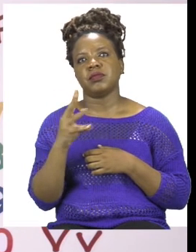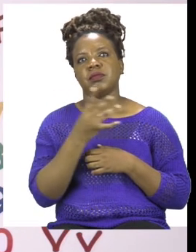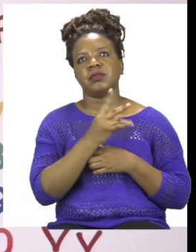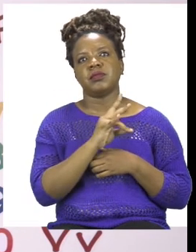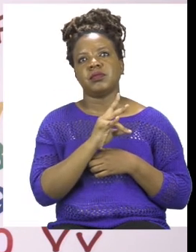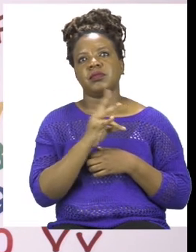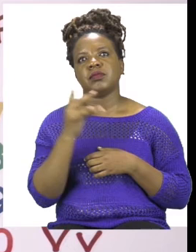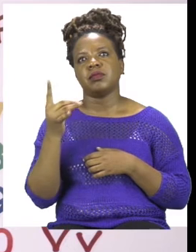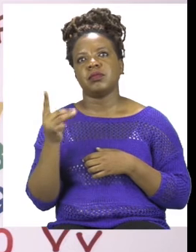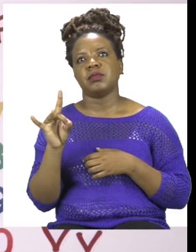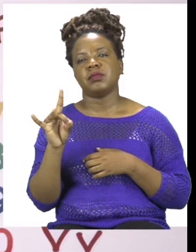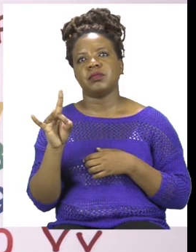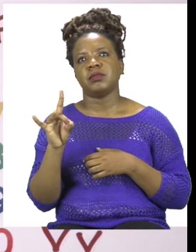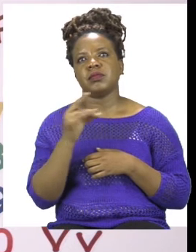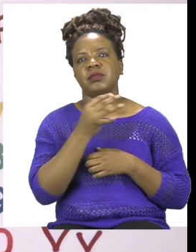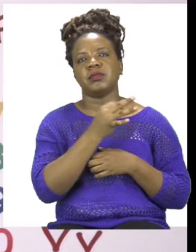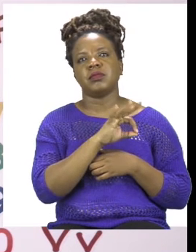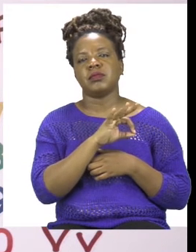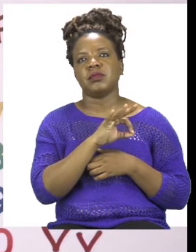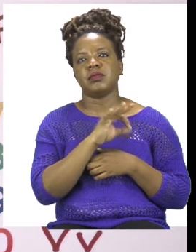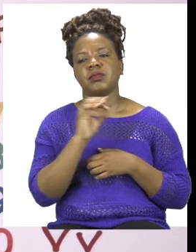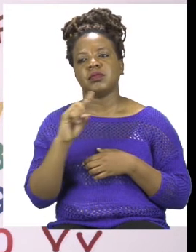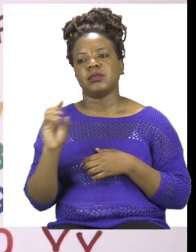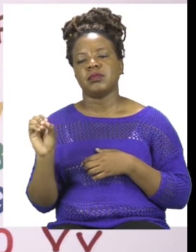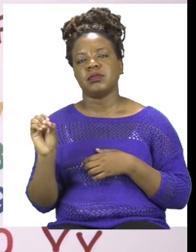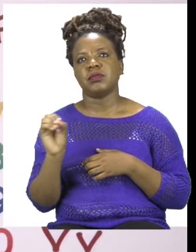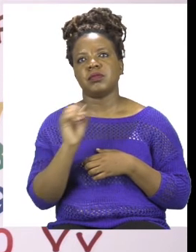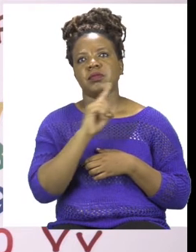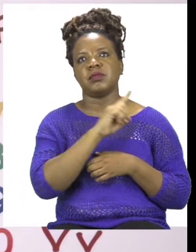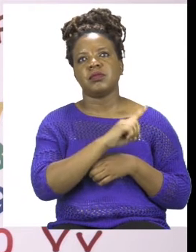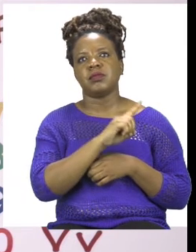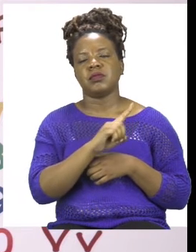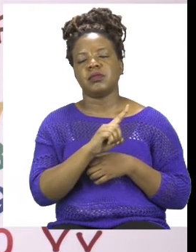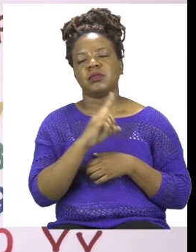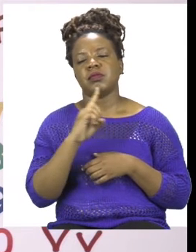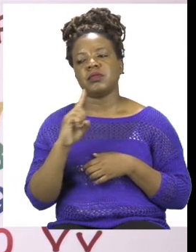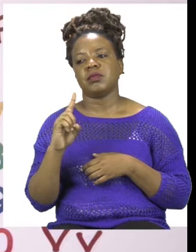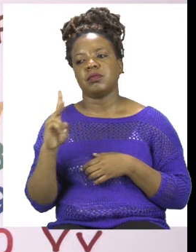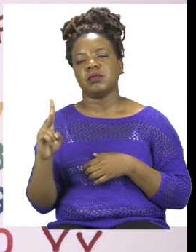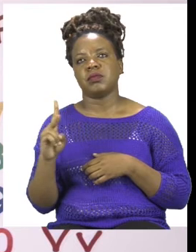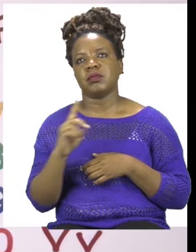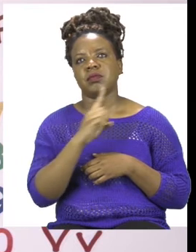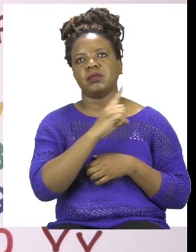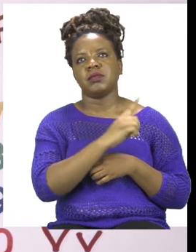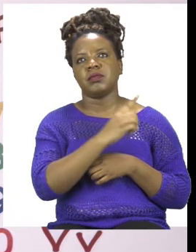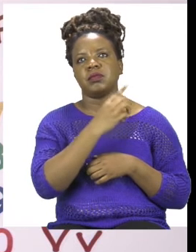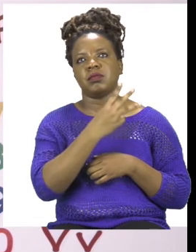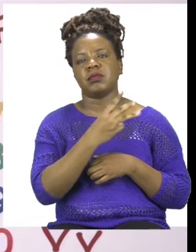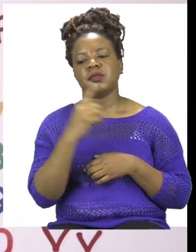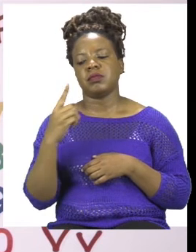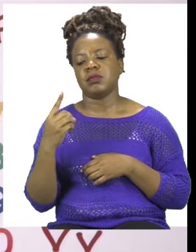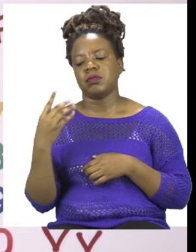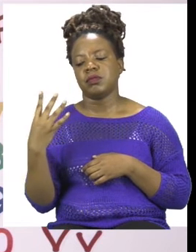7, 8, 9, 10, 11, 12, 12, 13,